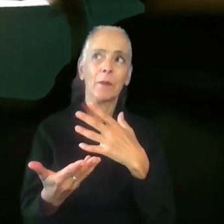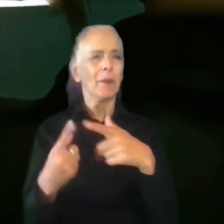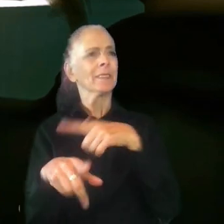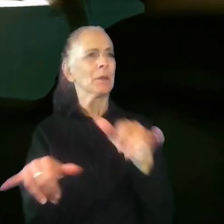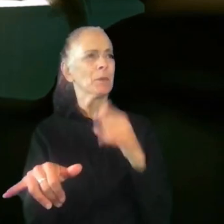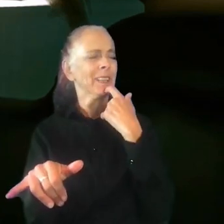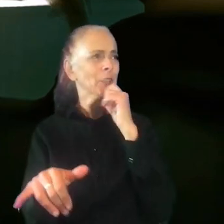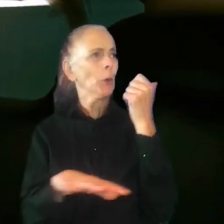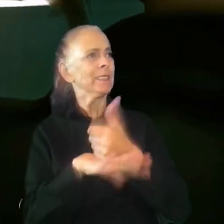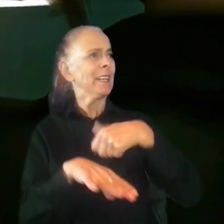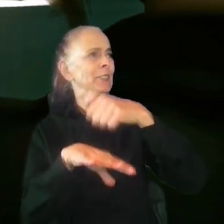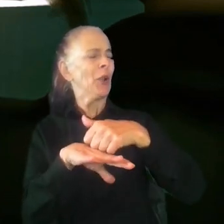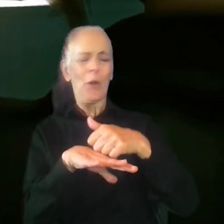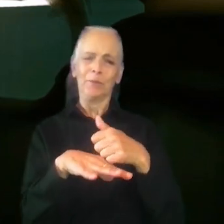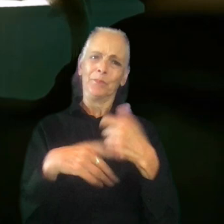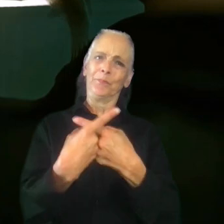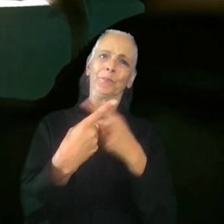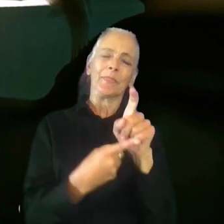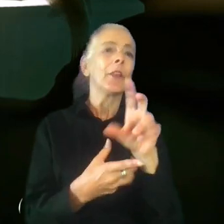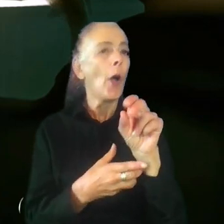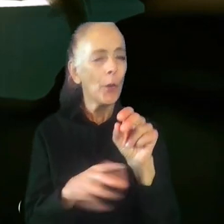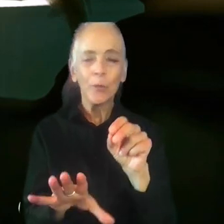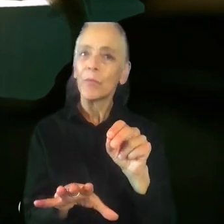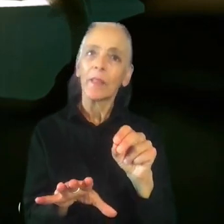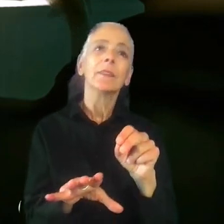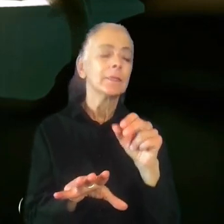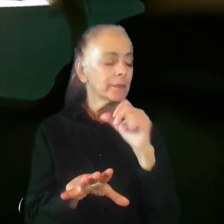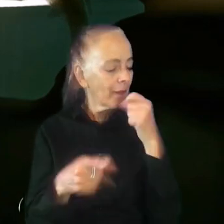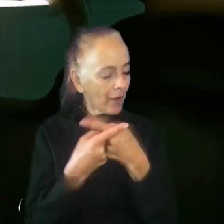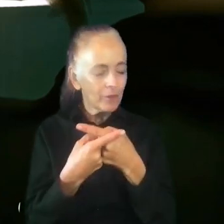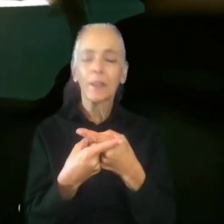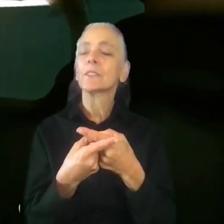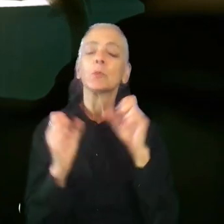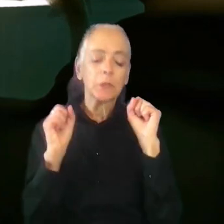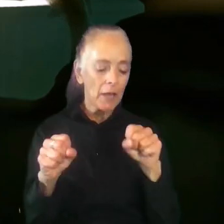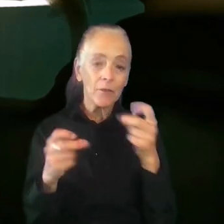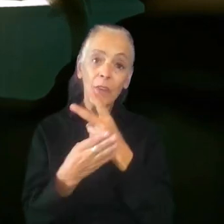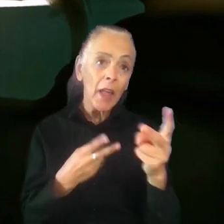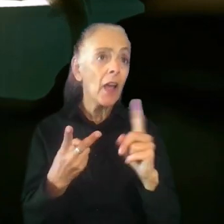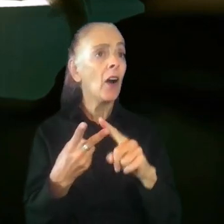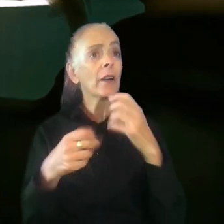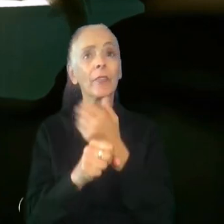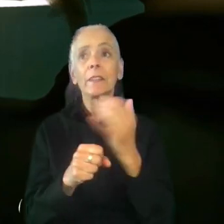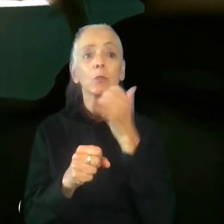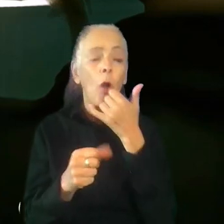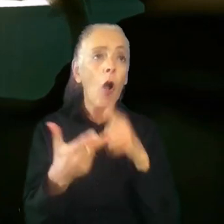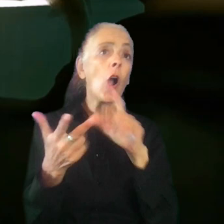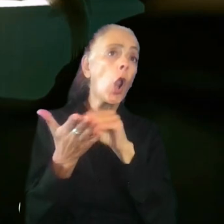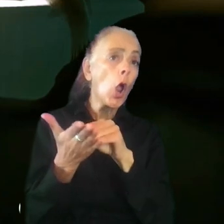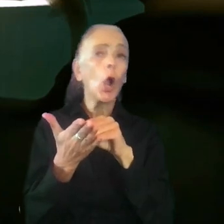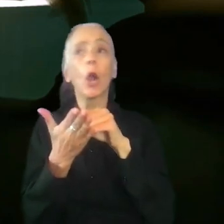I think this is a good way to show that it's all right to fail. It's OK to get it wrong, to experiment and to learn and reassess as you go along.